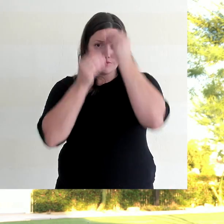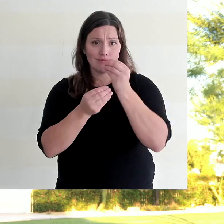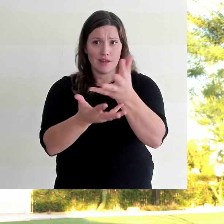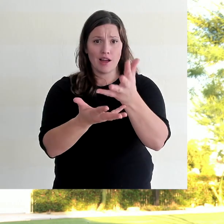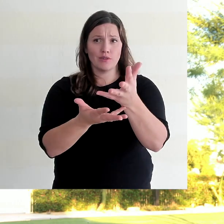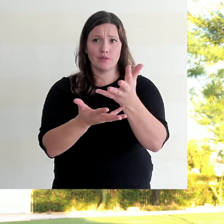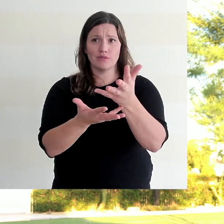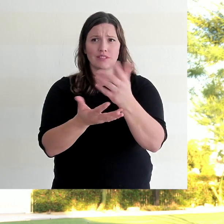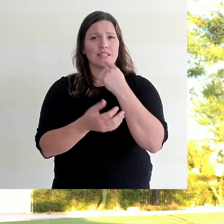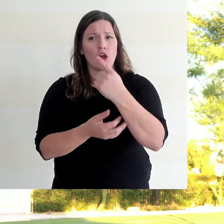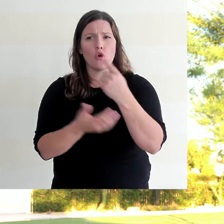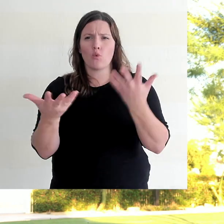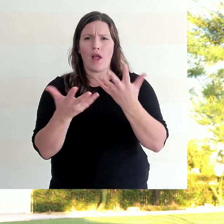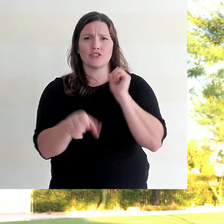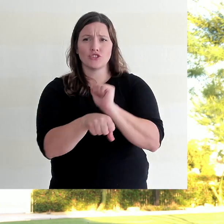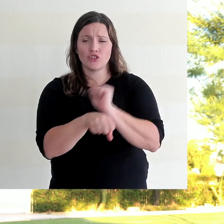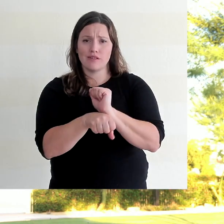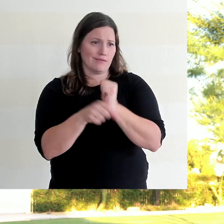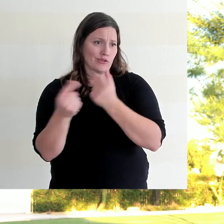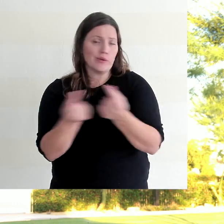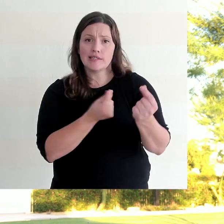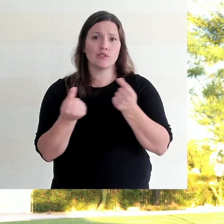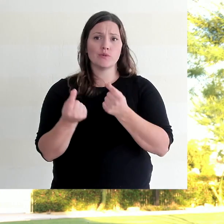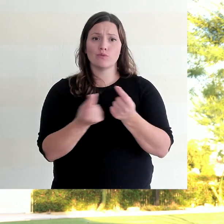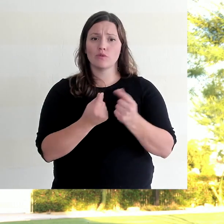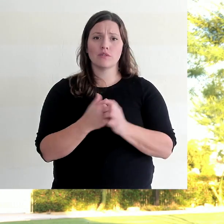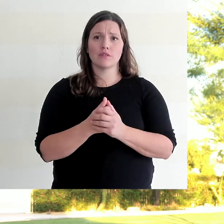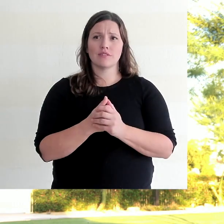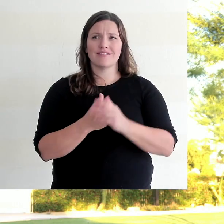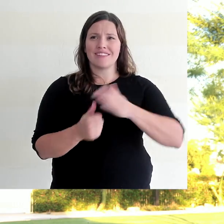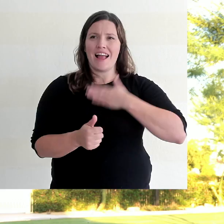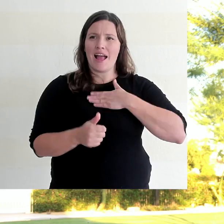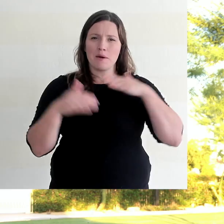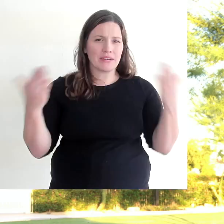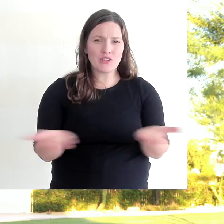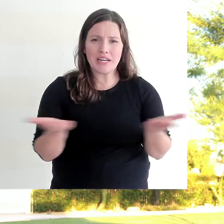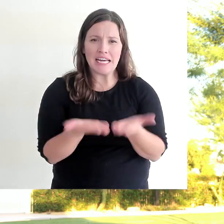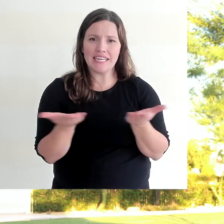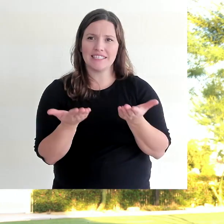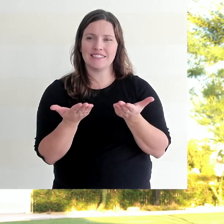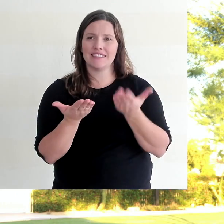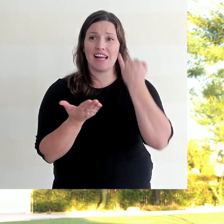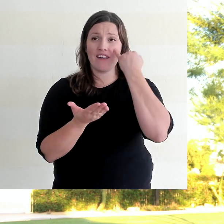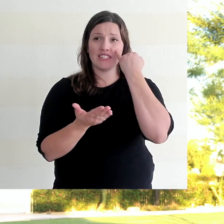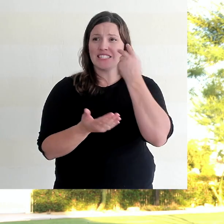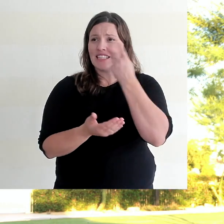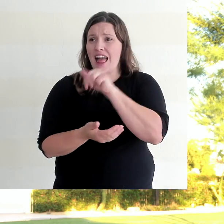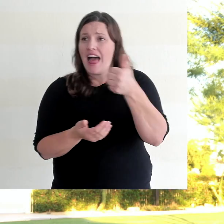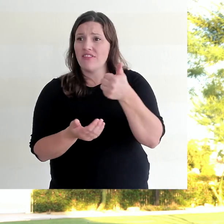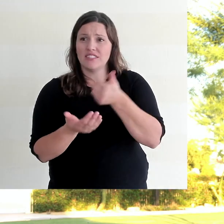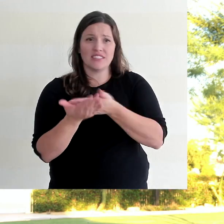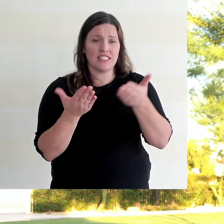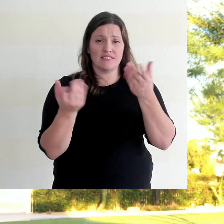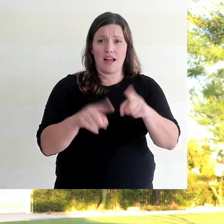the job entails. We're glad you're with us. If you want to see other things that are going on in our congregation, check your